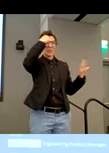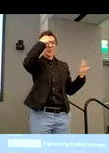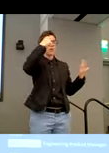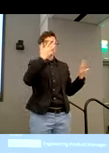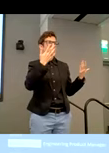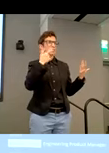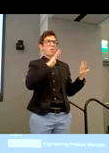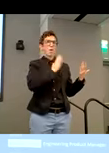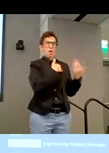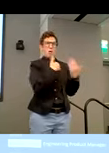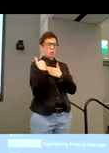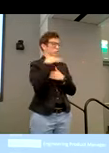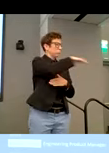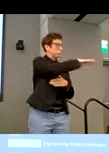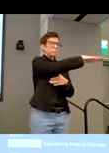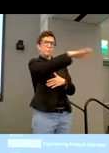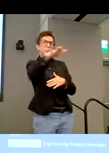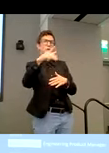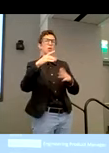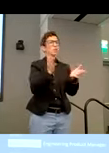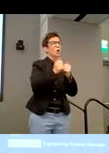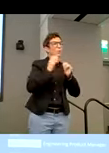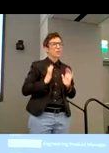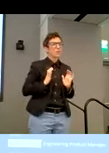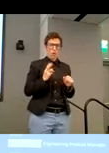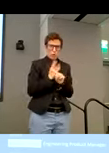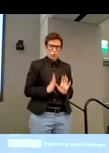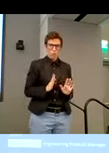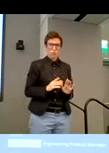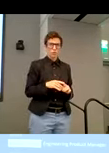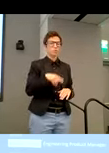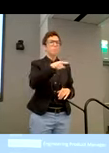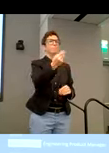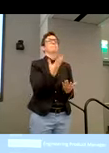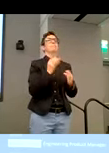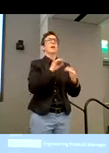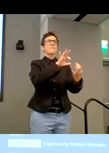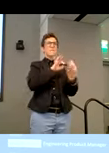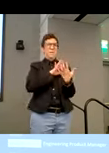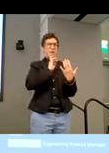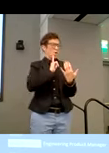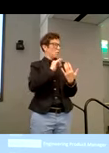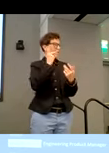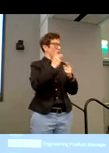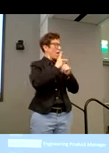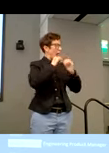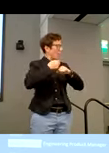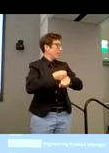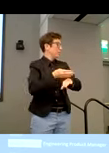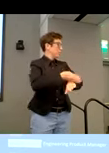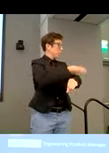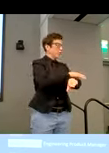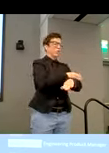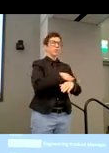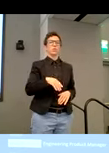where our team steps in, right? And talking with the customers, users, and understanding where we fall short, and maybe the more complex areas, you know, which accessibility and